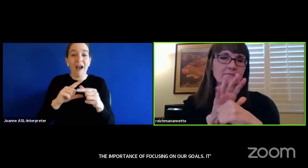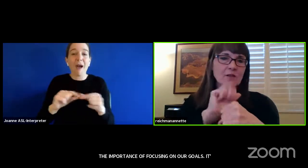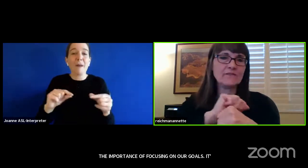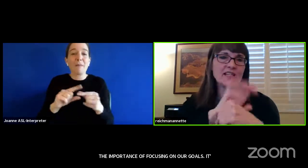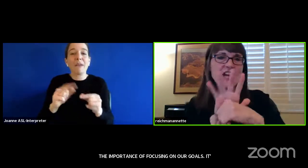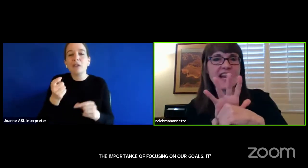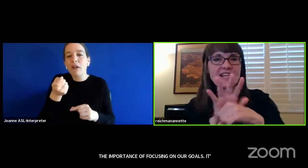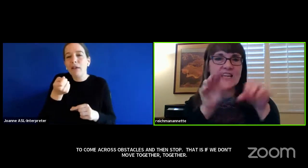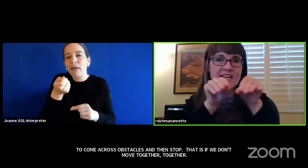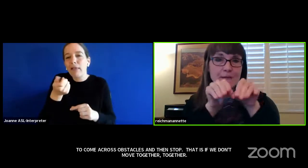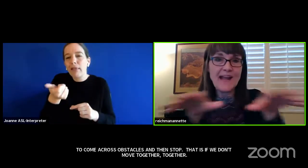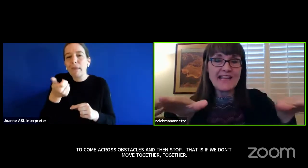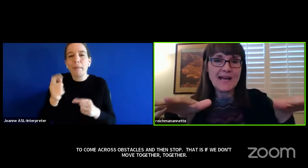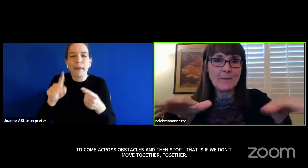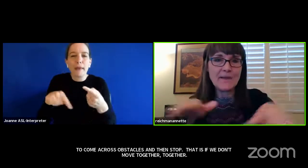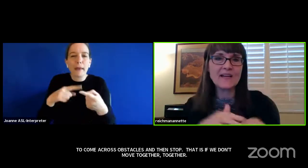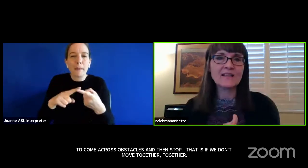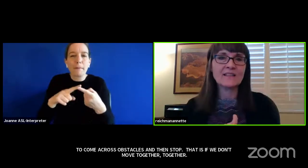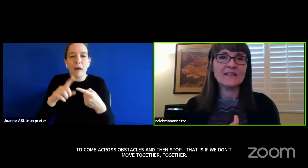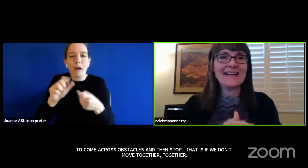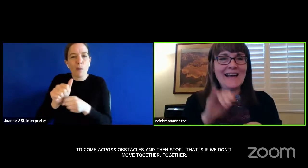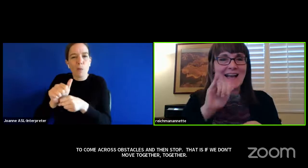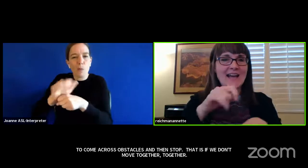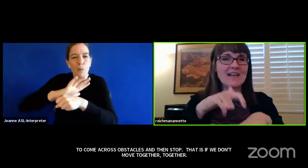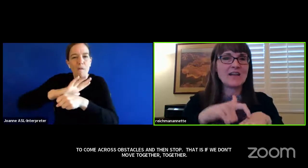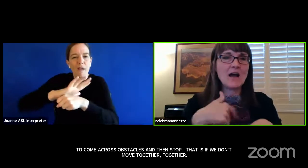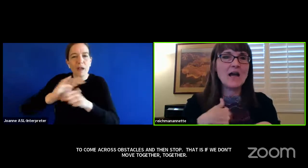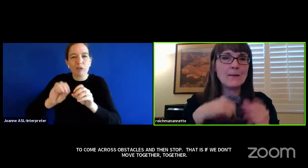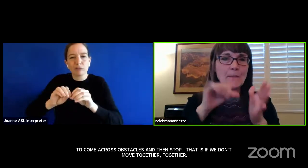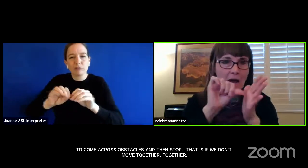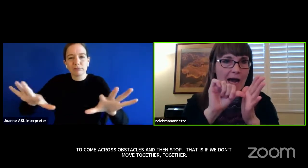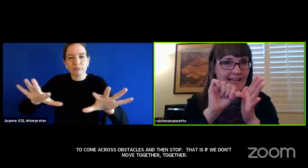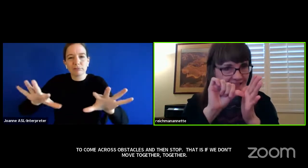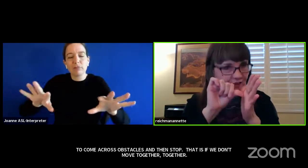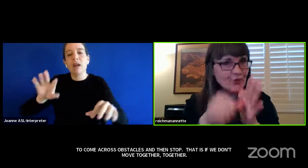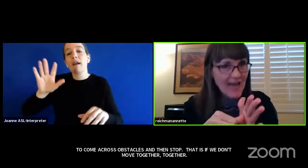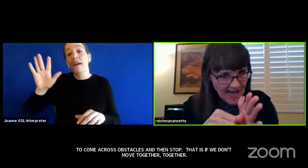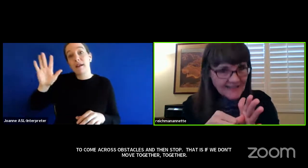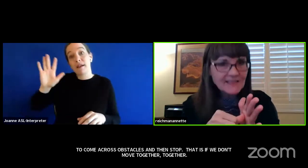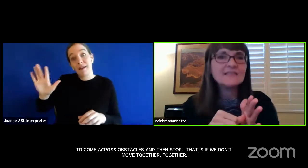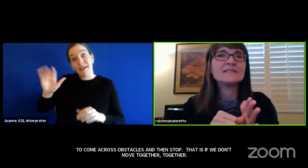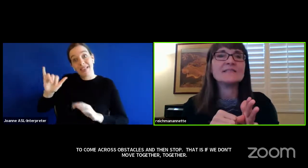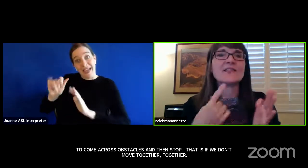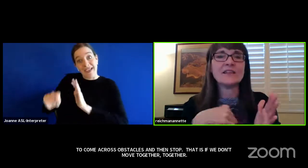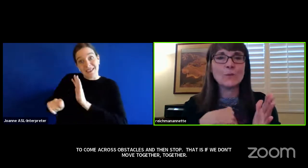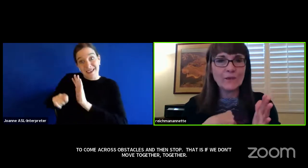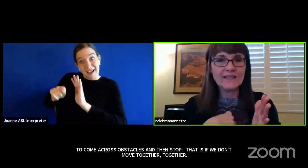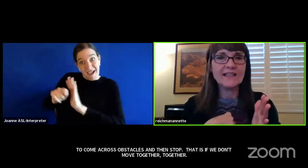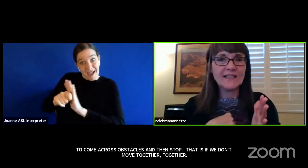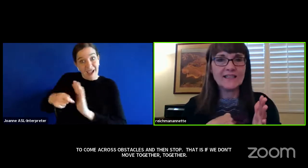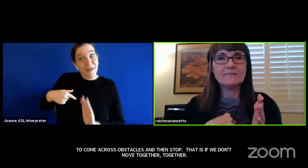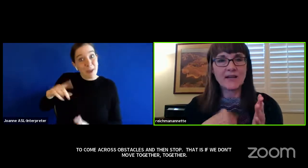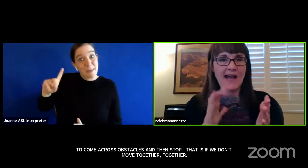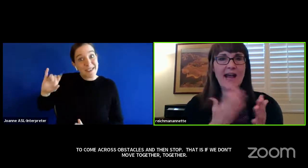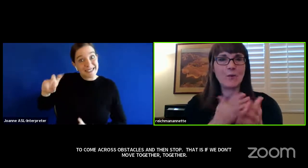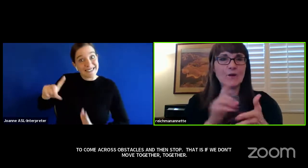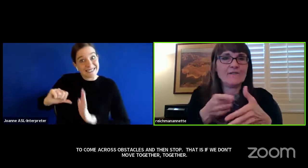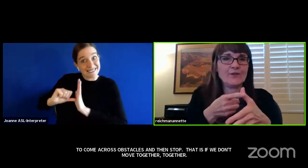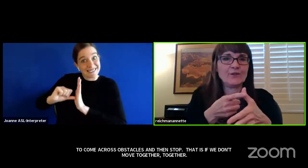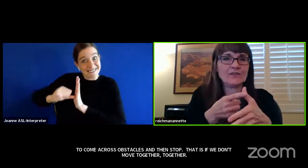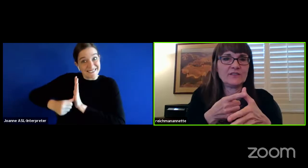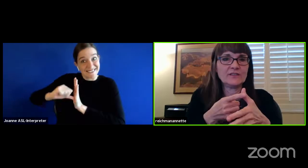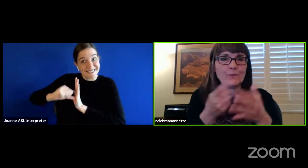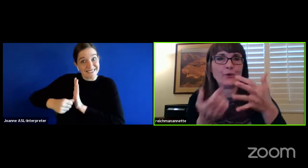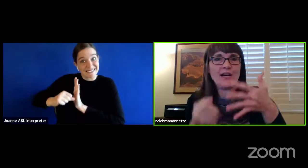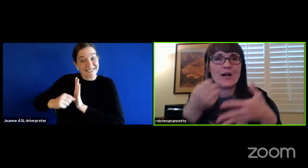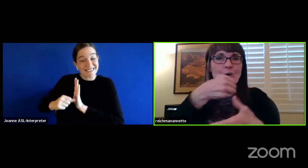-19 pandemic. At that time, I stressed that we, our